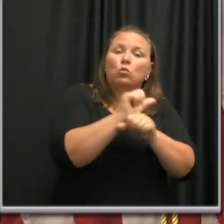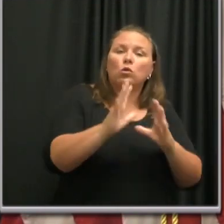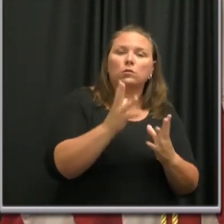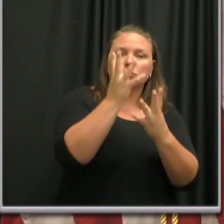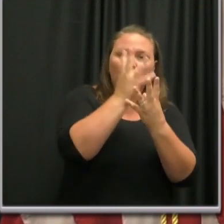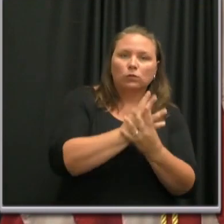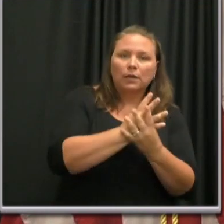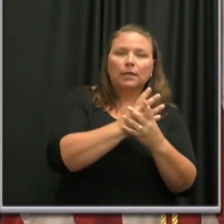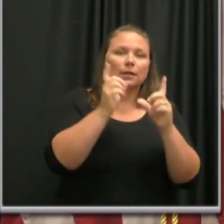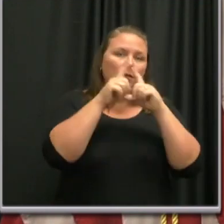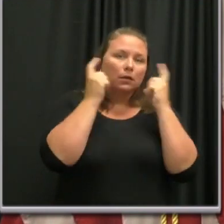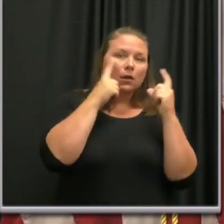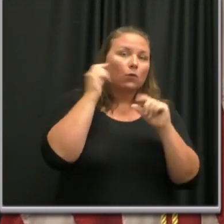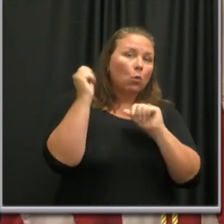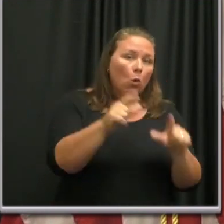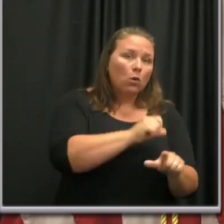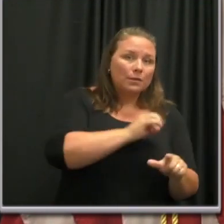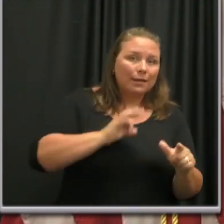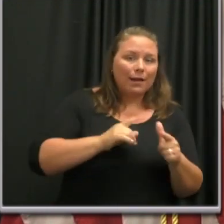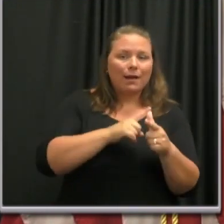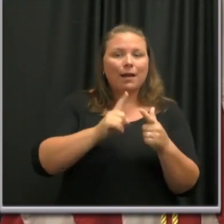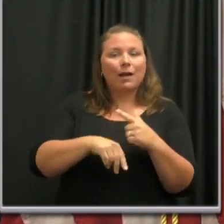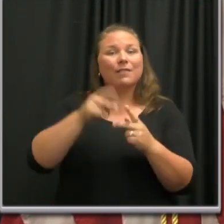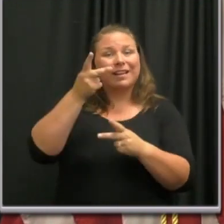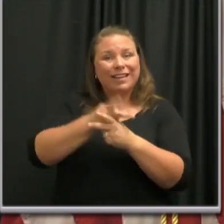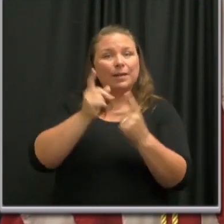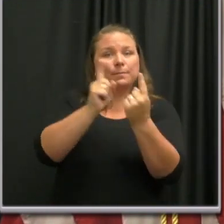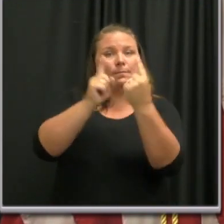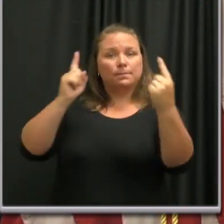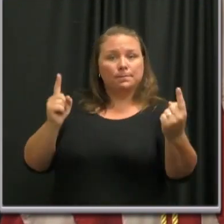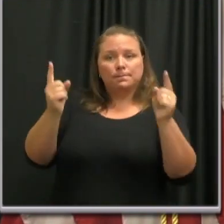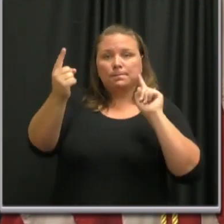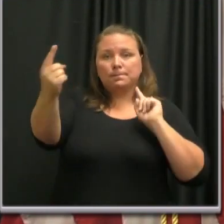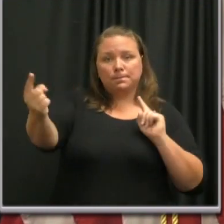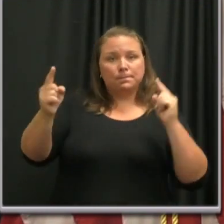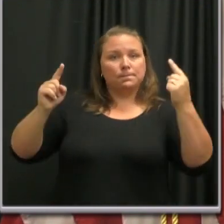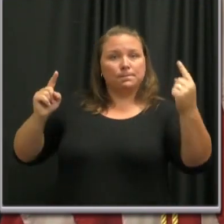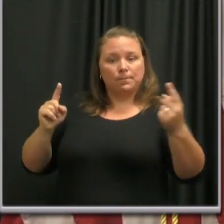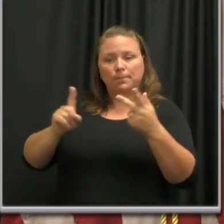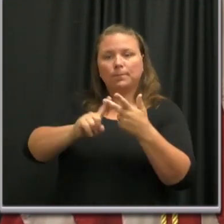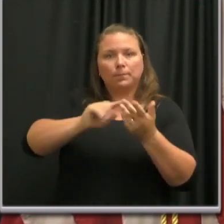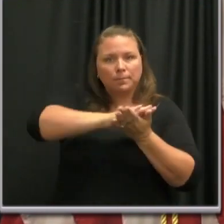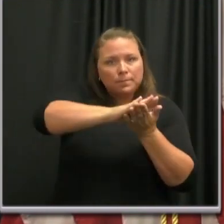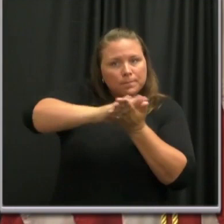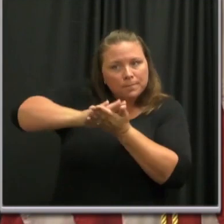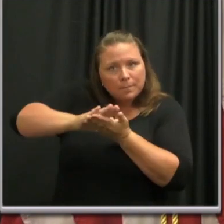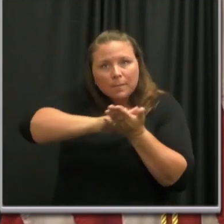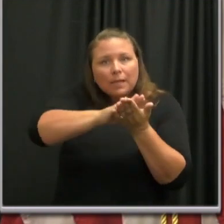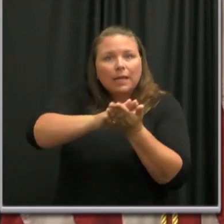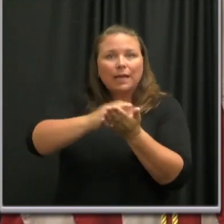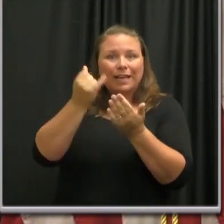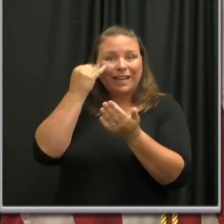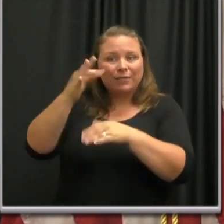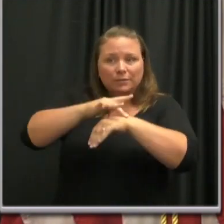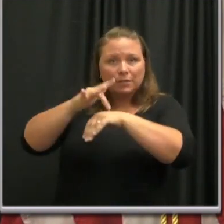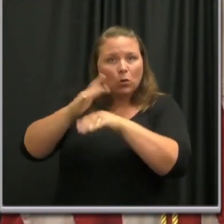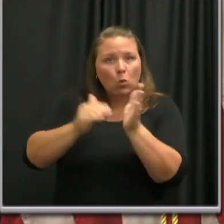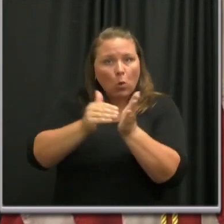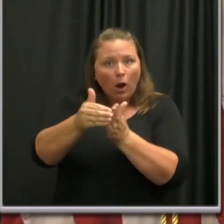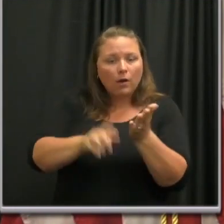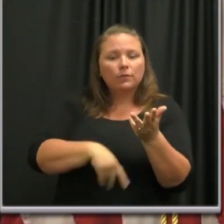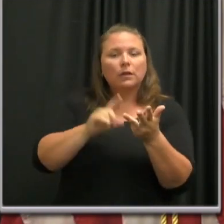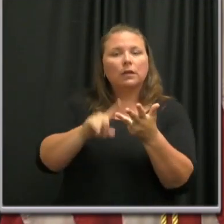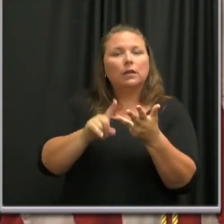all staff, social distancing between individual parties, routine sanitization of high-touch surfaces, and a